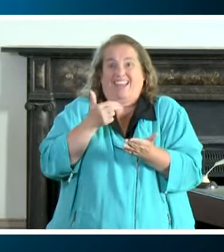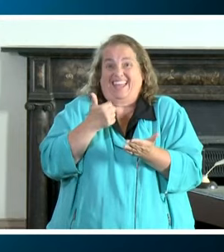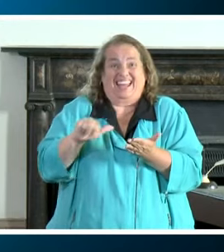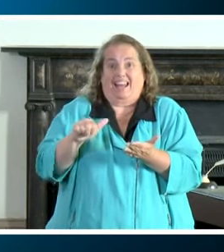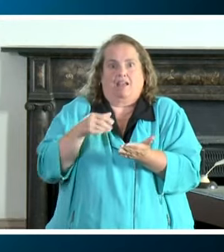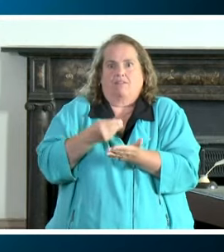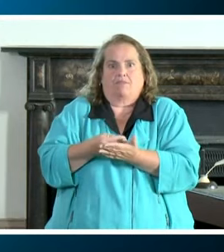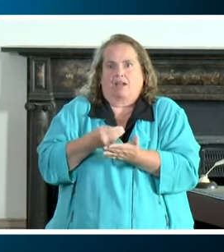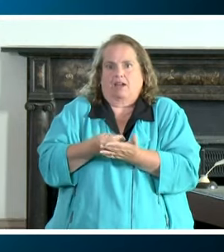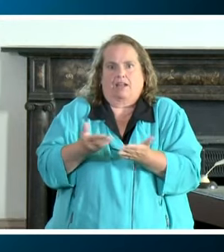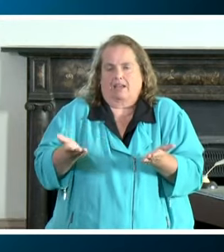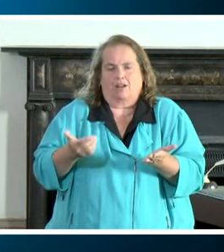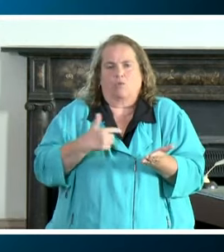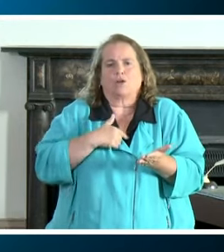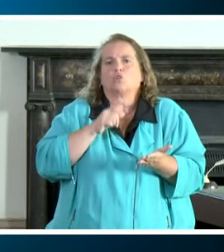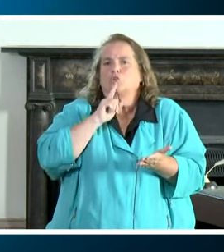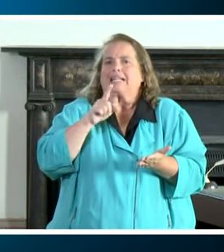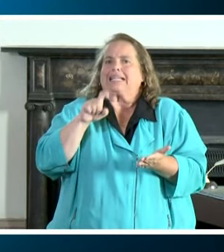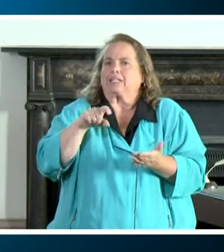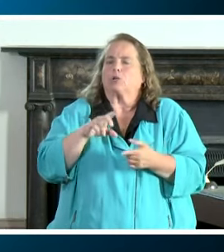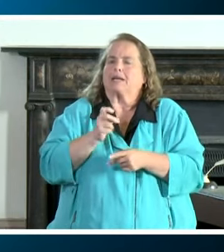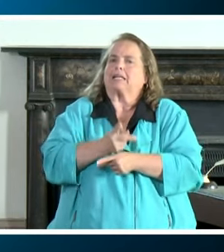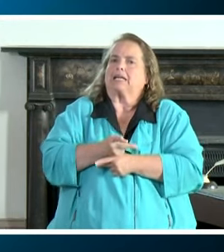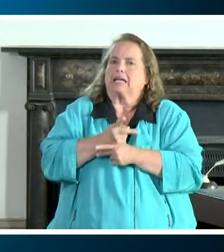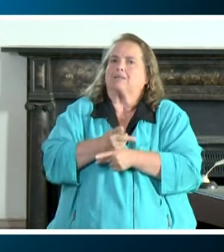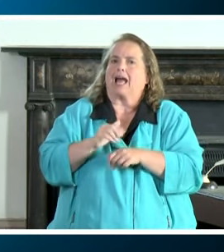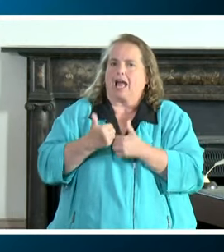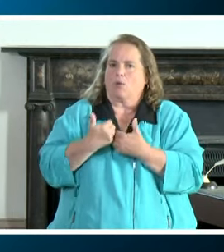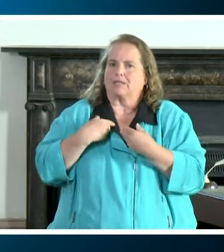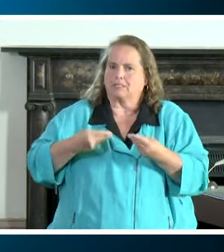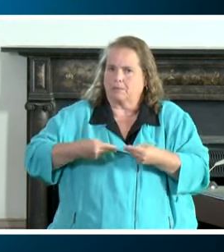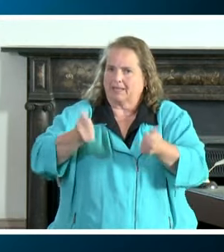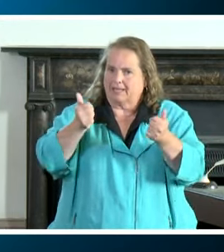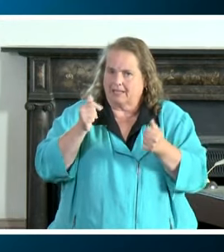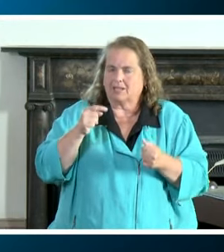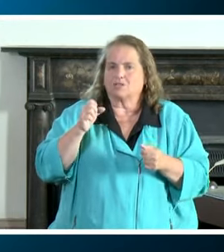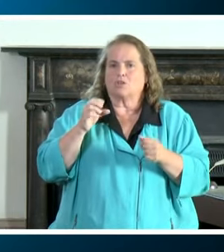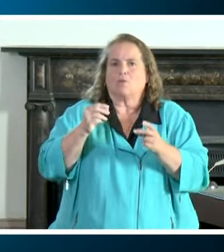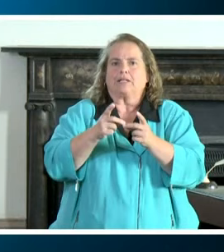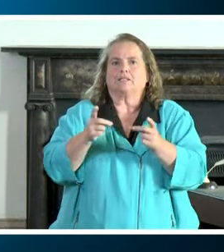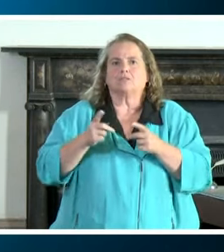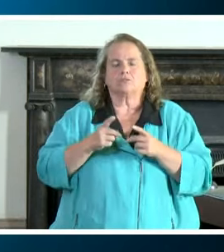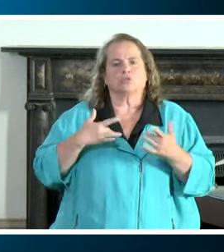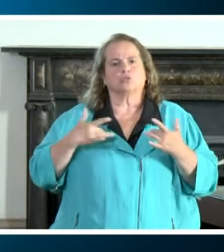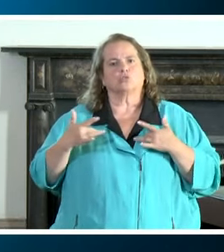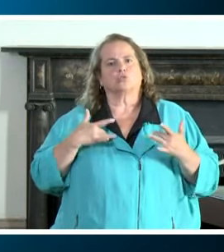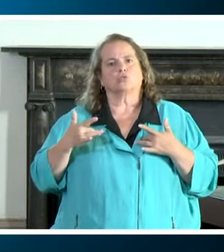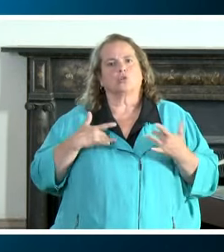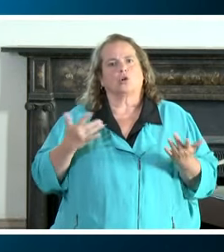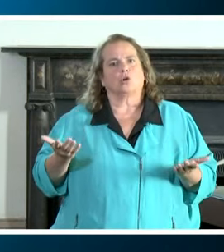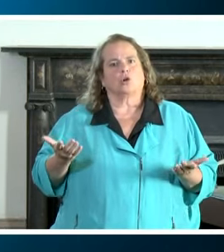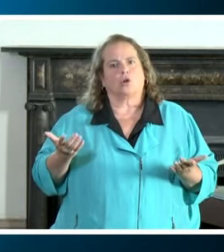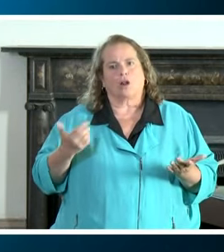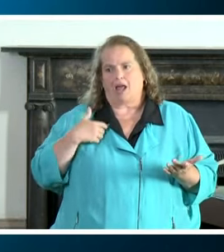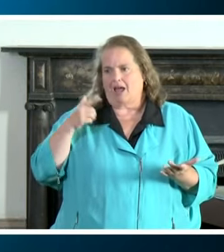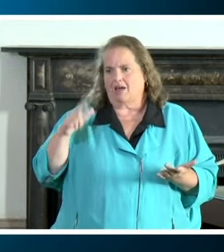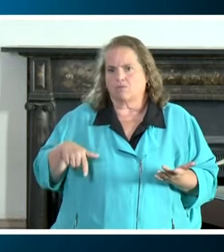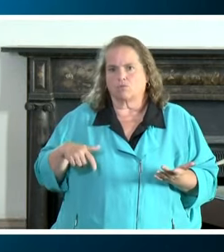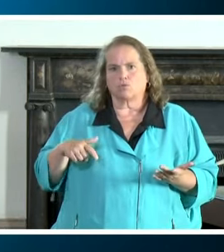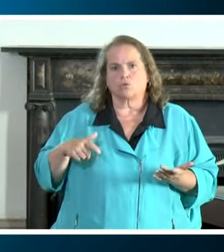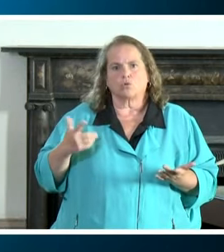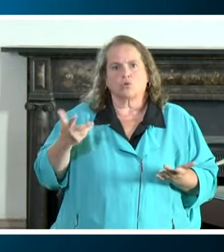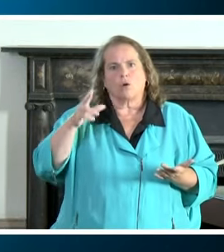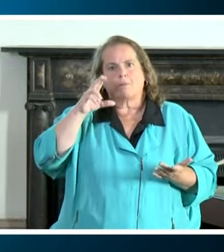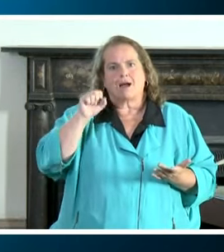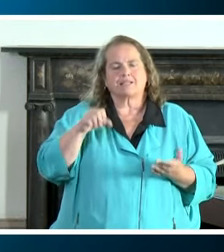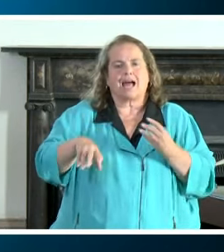and we really need to be cautious on how we spend that and so districts were concerned about the having to maybe run additional bus